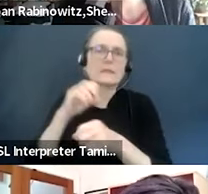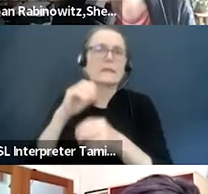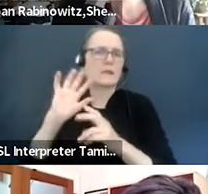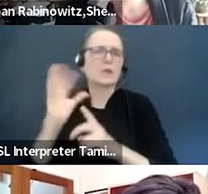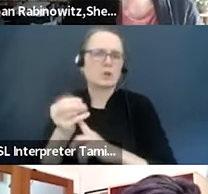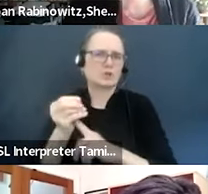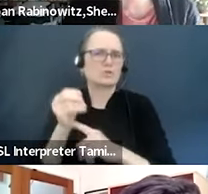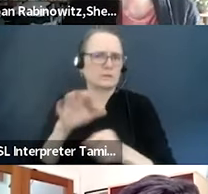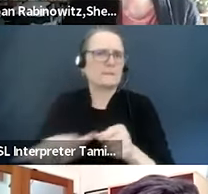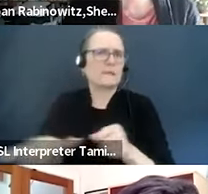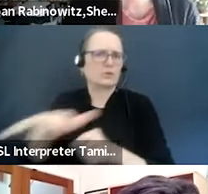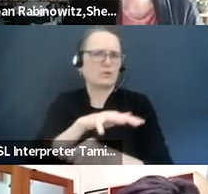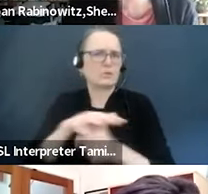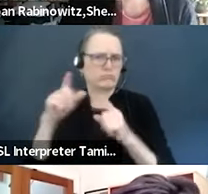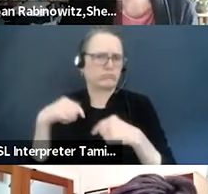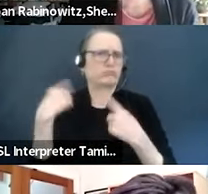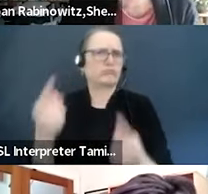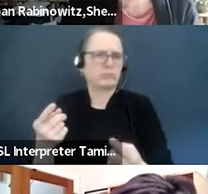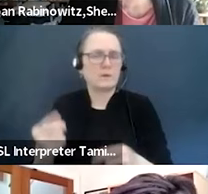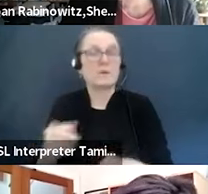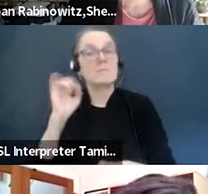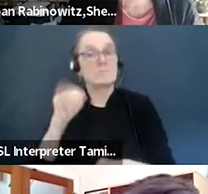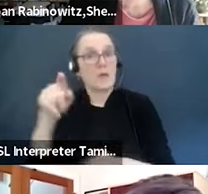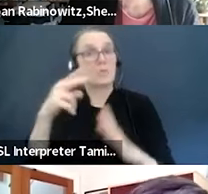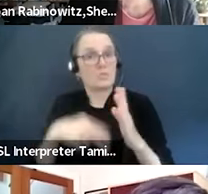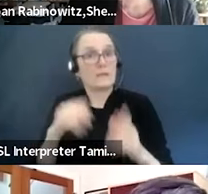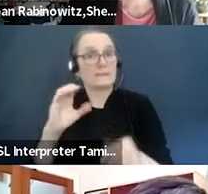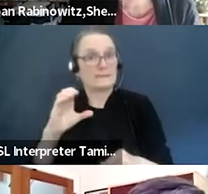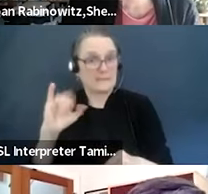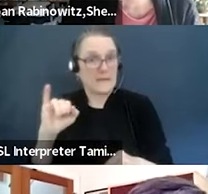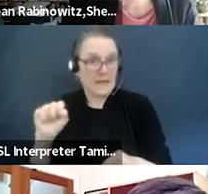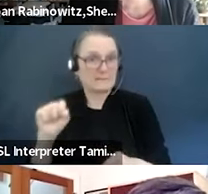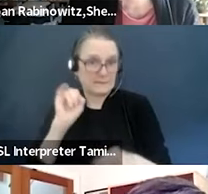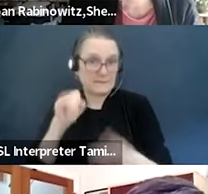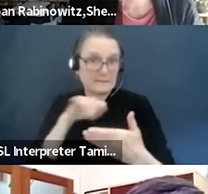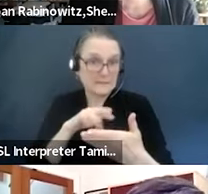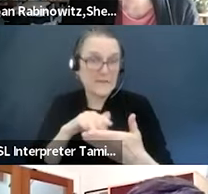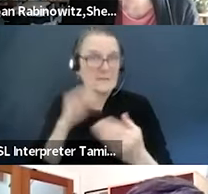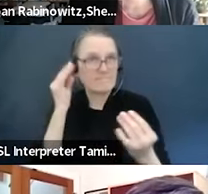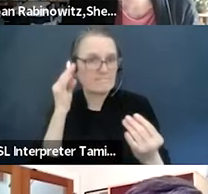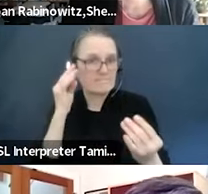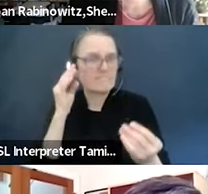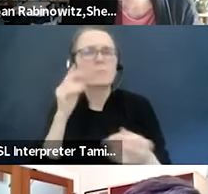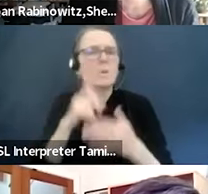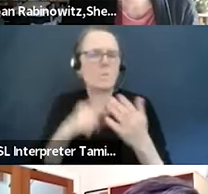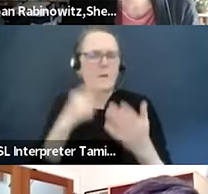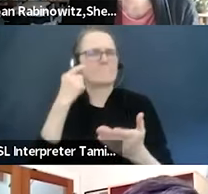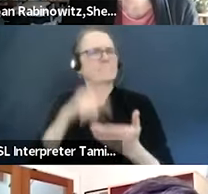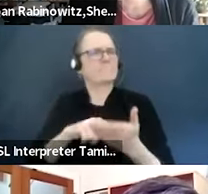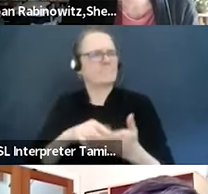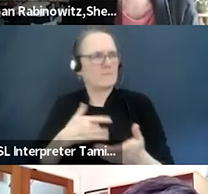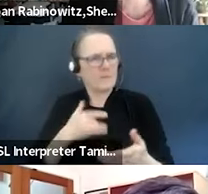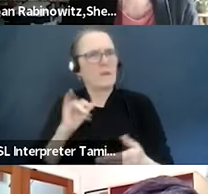you read the cultural COVID cultural impact study and digested all of it, what stood out for you as new